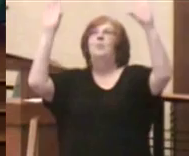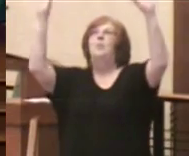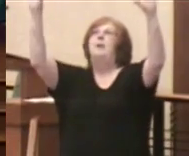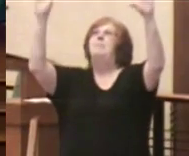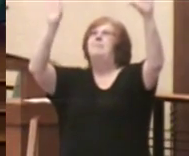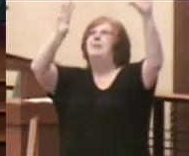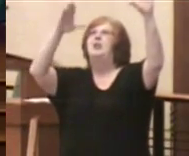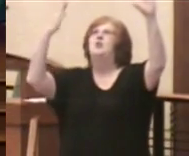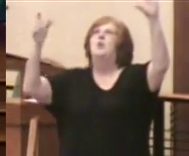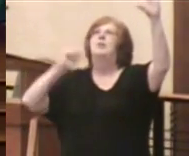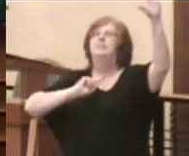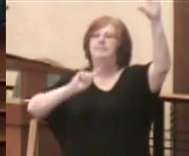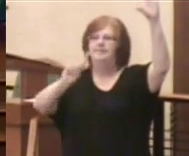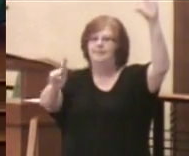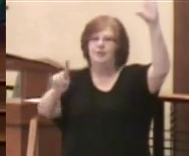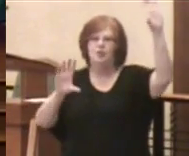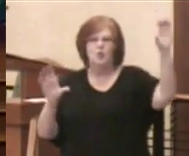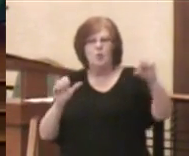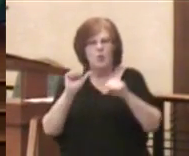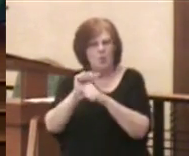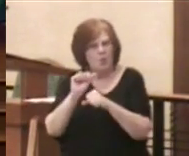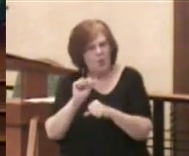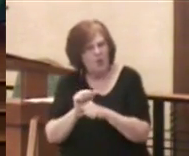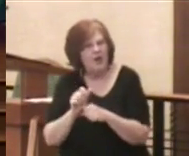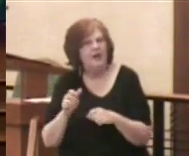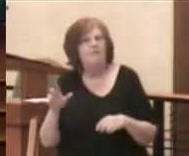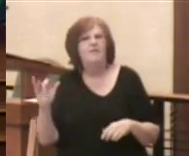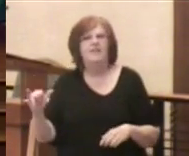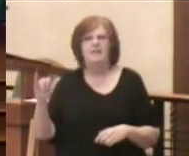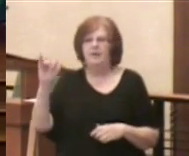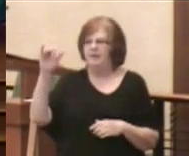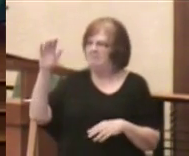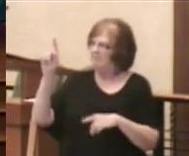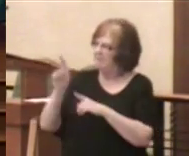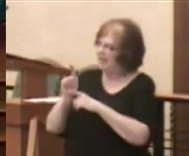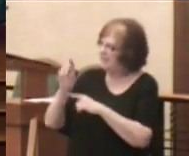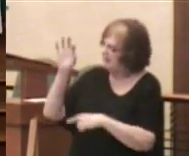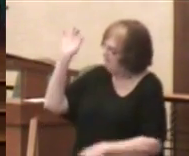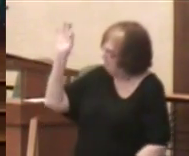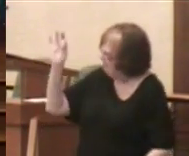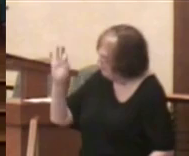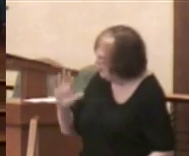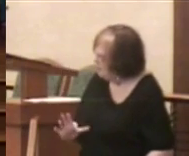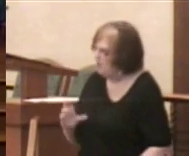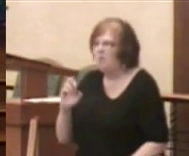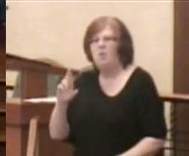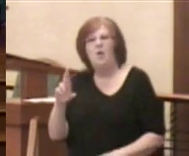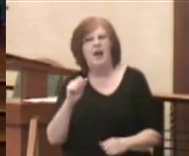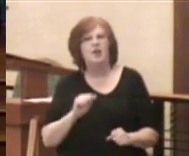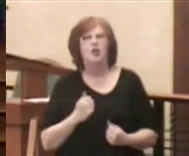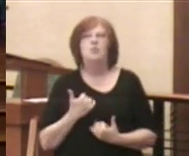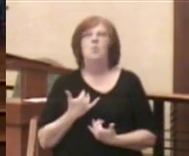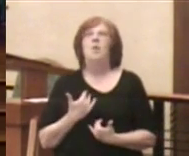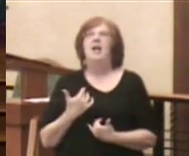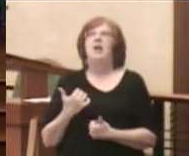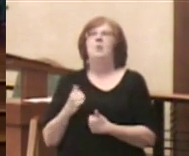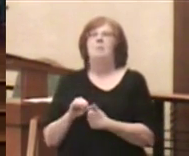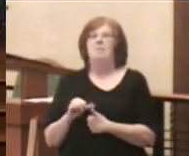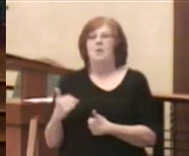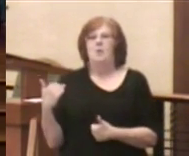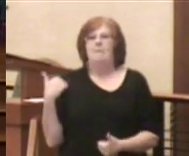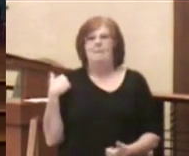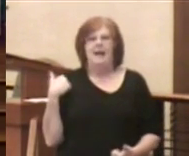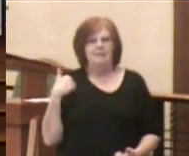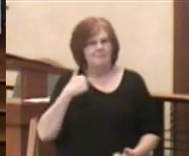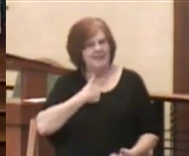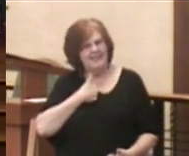my way to do the work of ministry or tend to my daily life, I could pause and read it and remind myself,